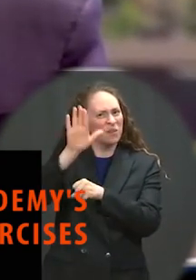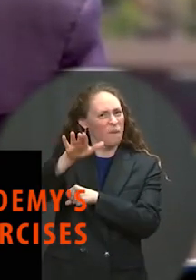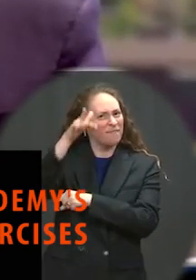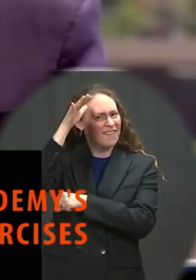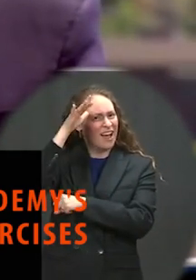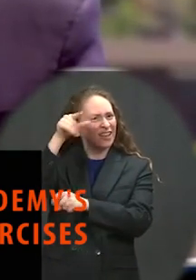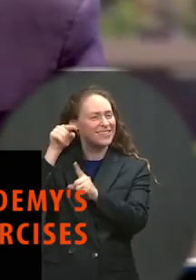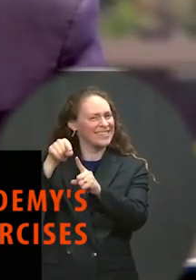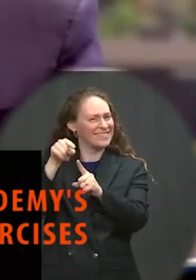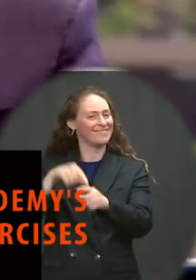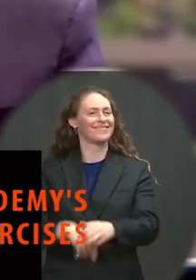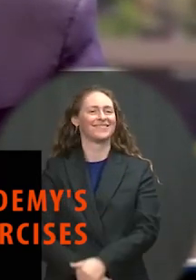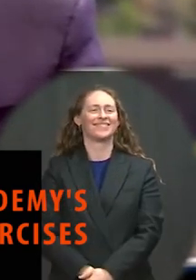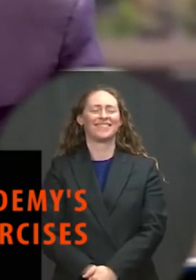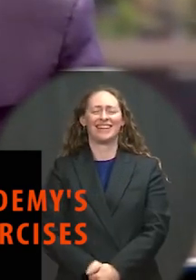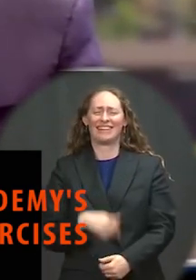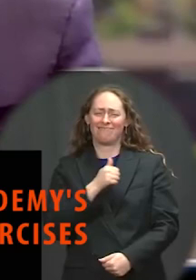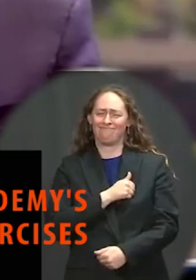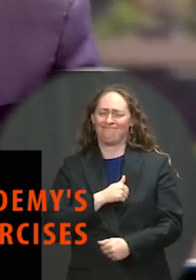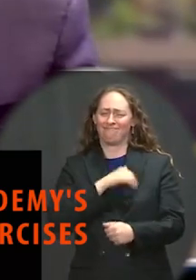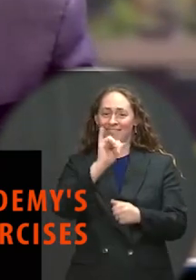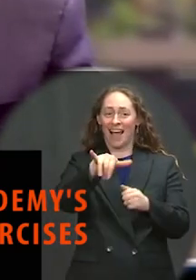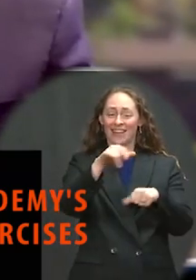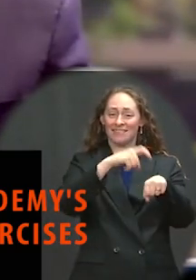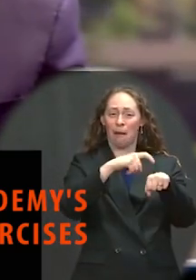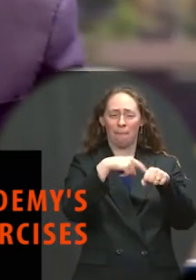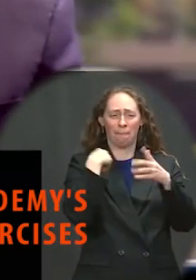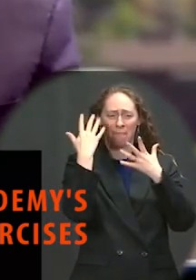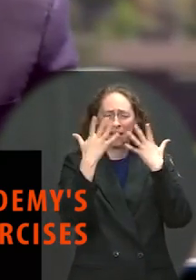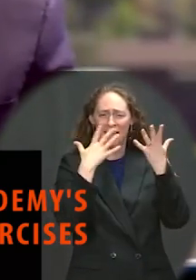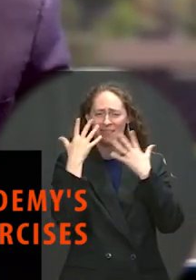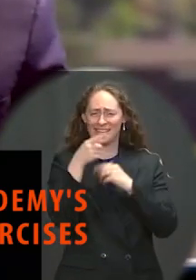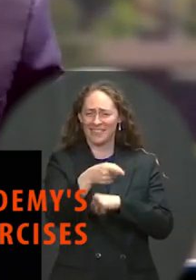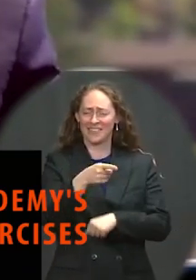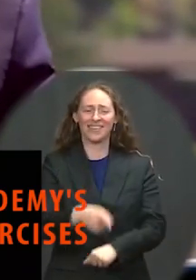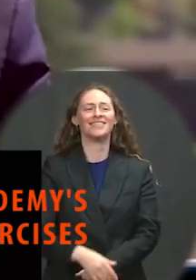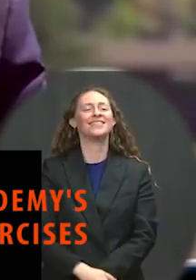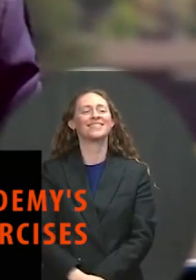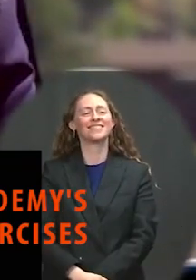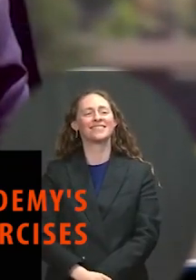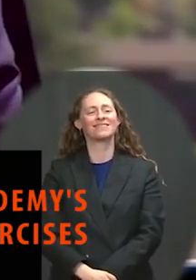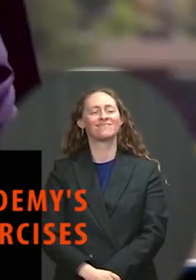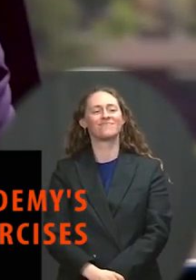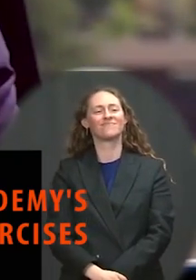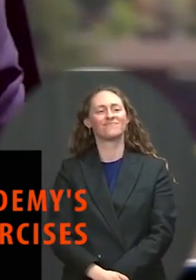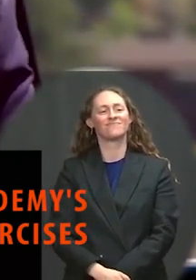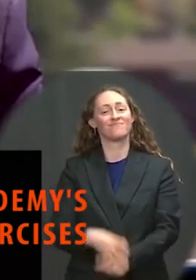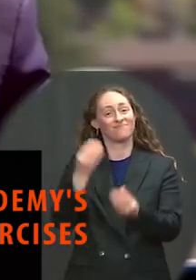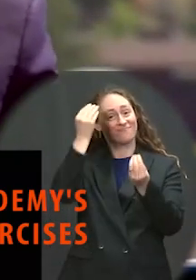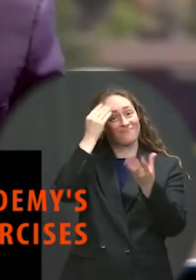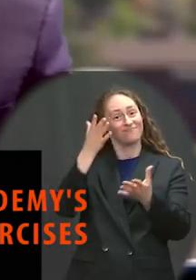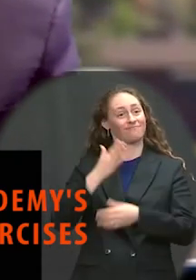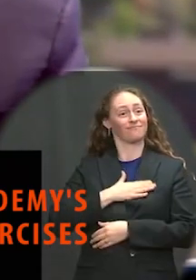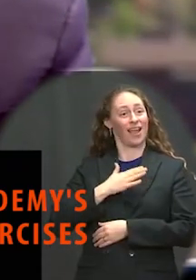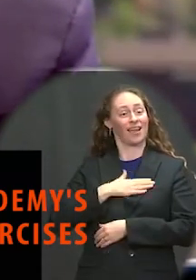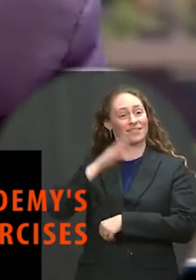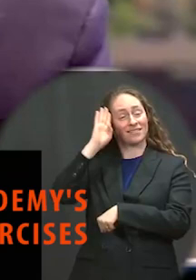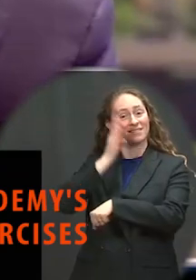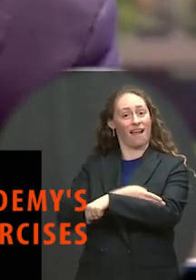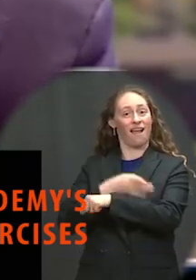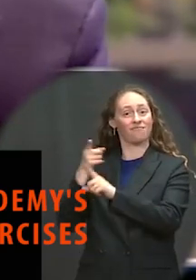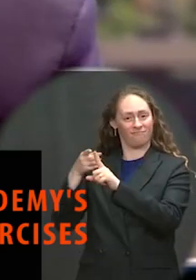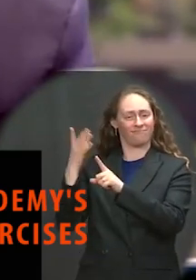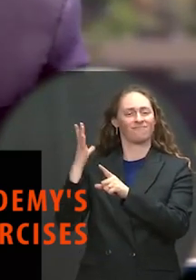a son in the United States military. He was very proud. He was a major U.S. Army, won the Bronze Star —